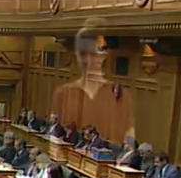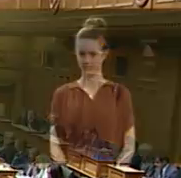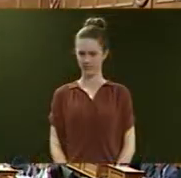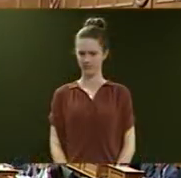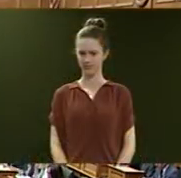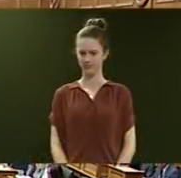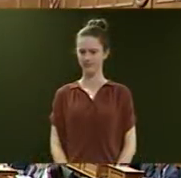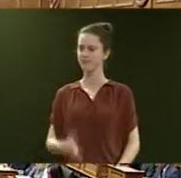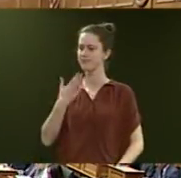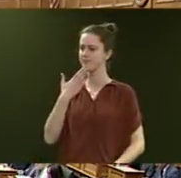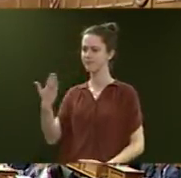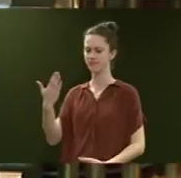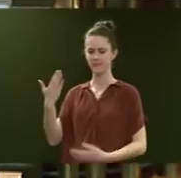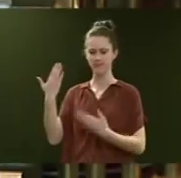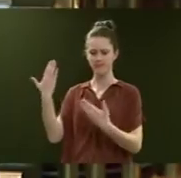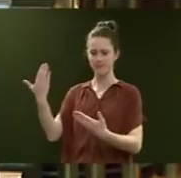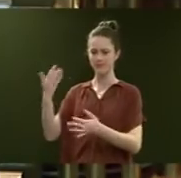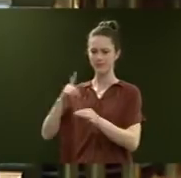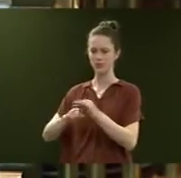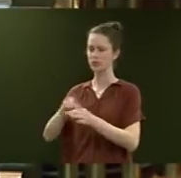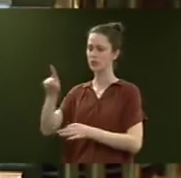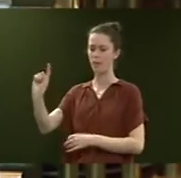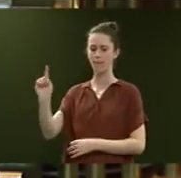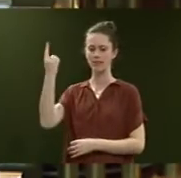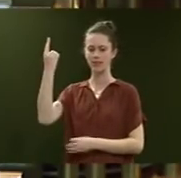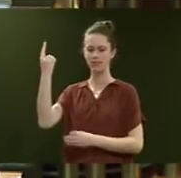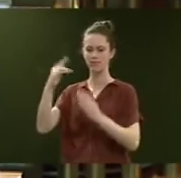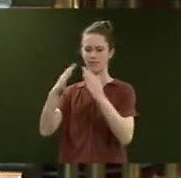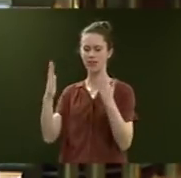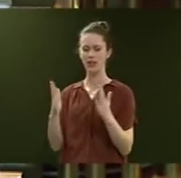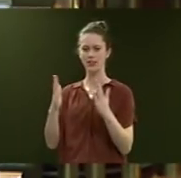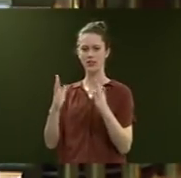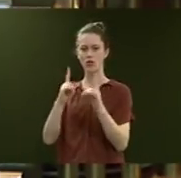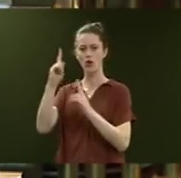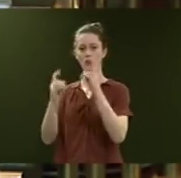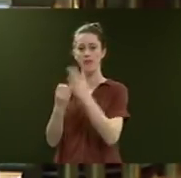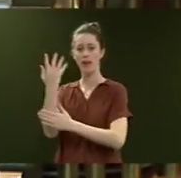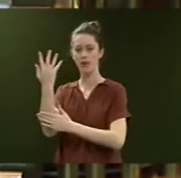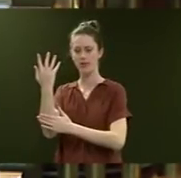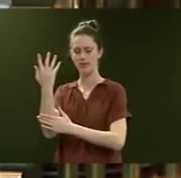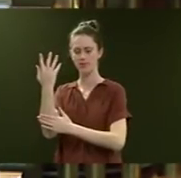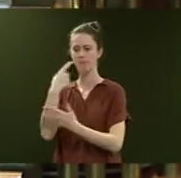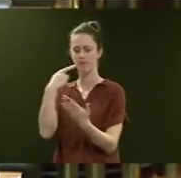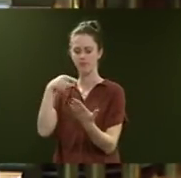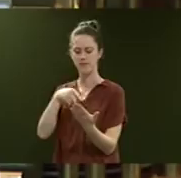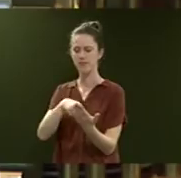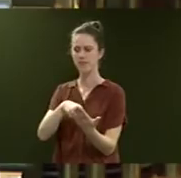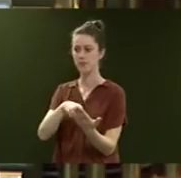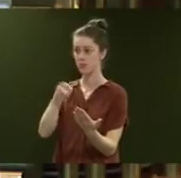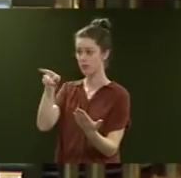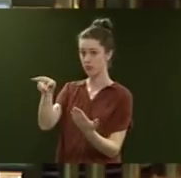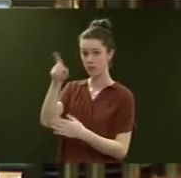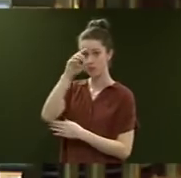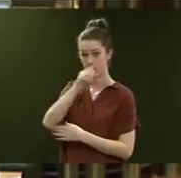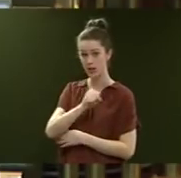Thank you, Mr Speaker. My question is to the Minister of Housing and Urban Development and reads as follows. Does he believe